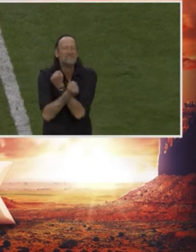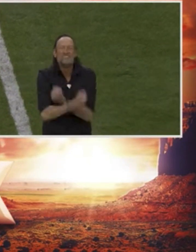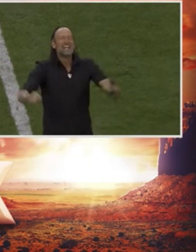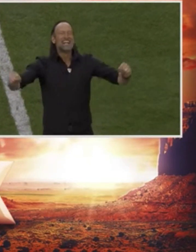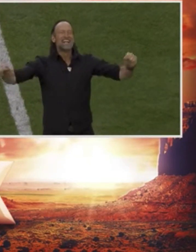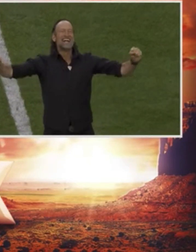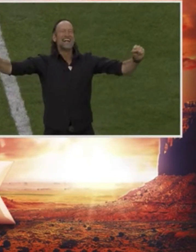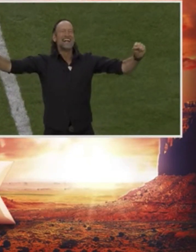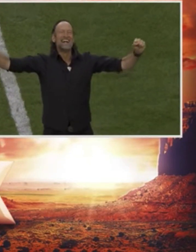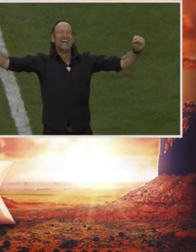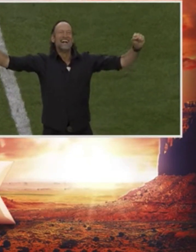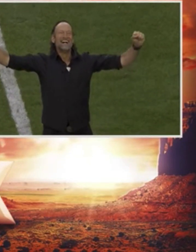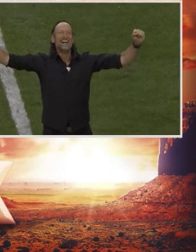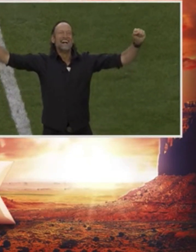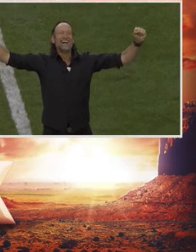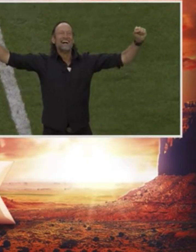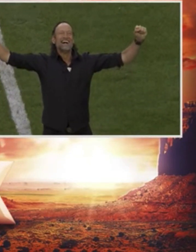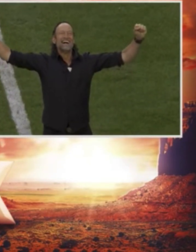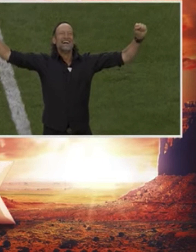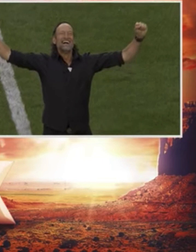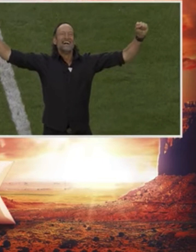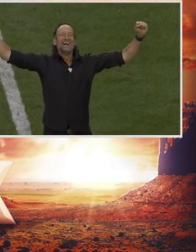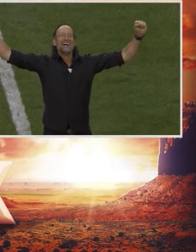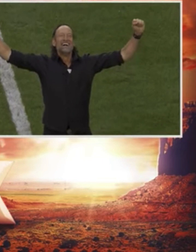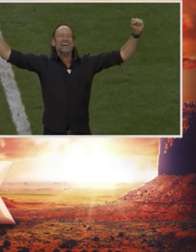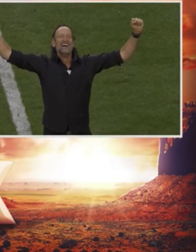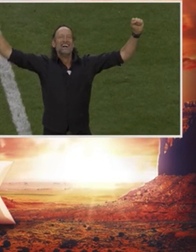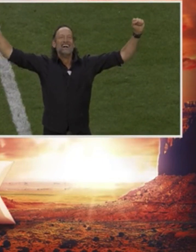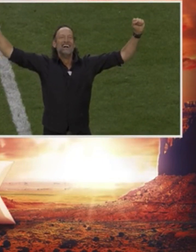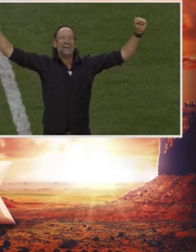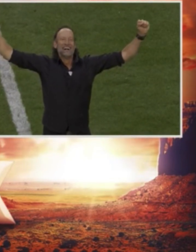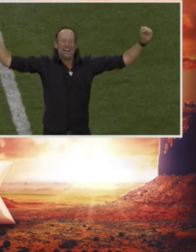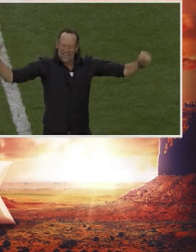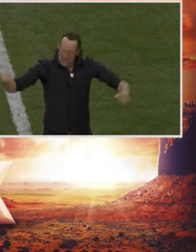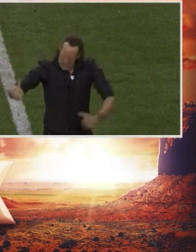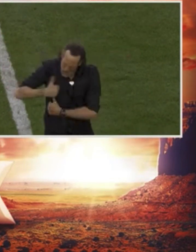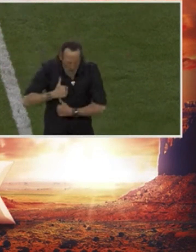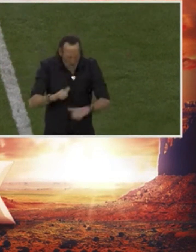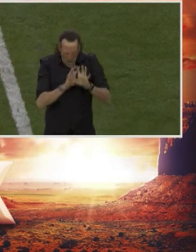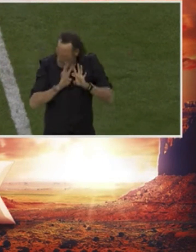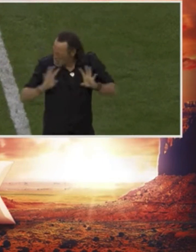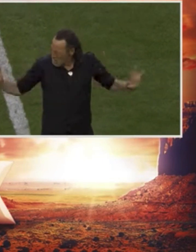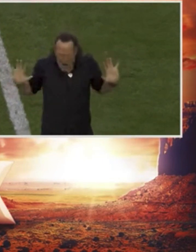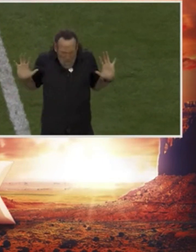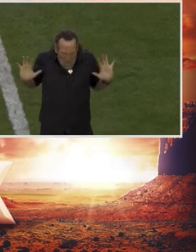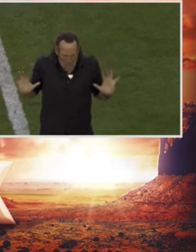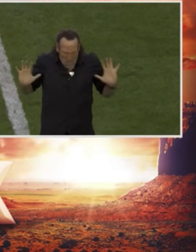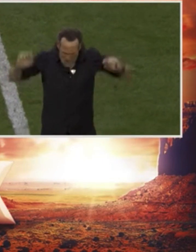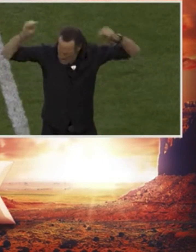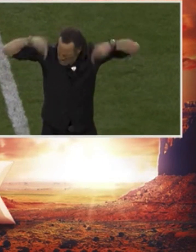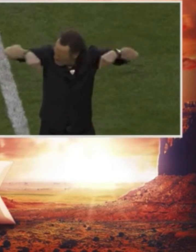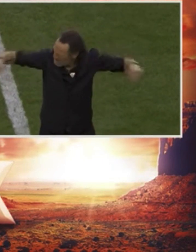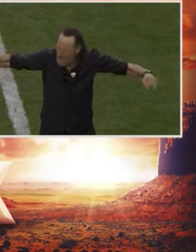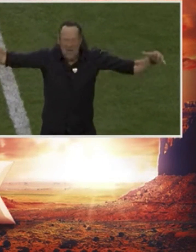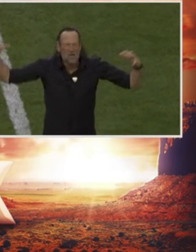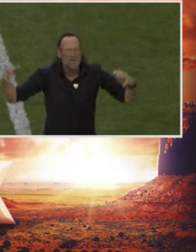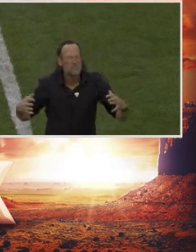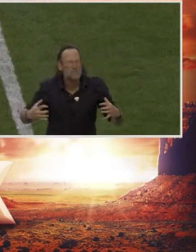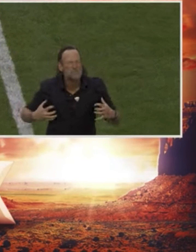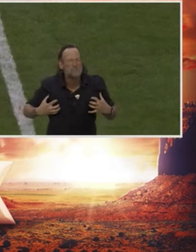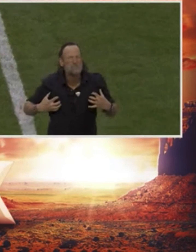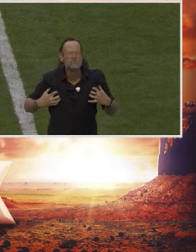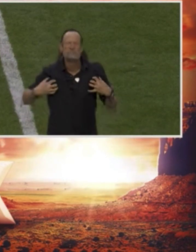that banner gave way. And the home of